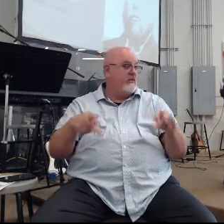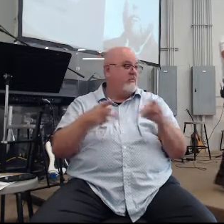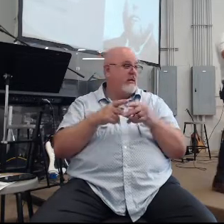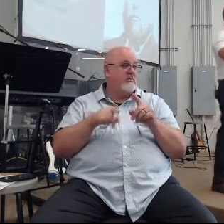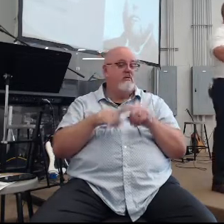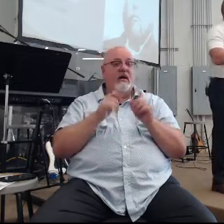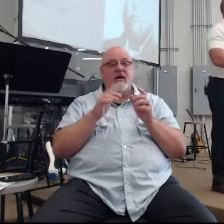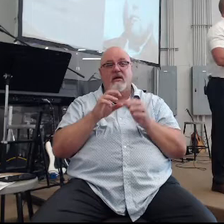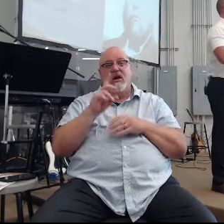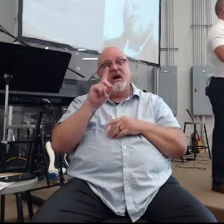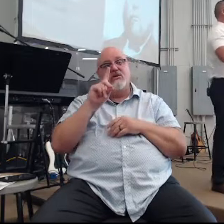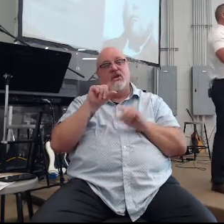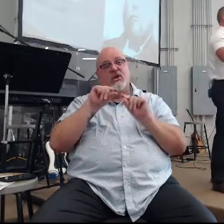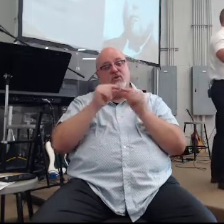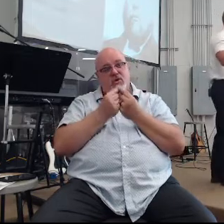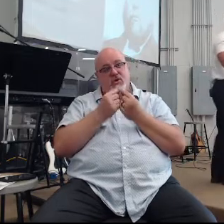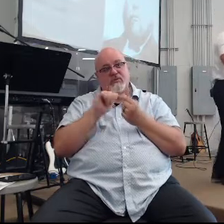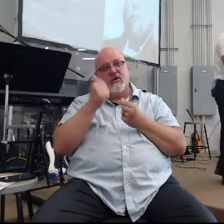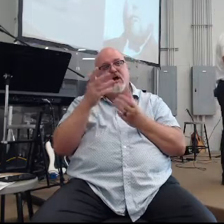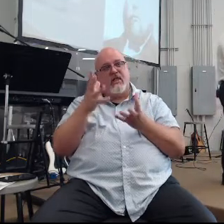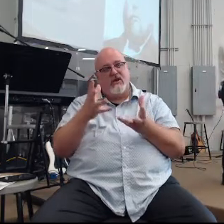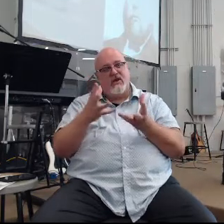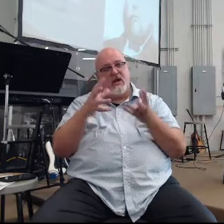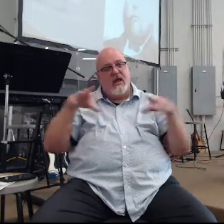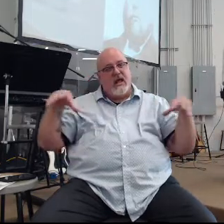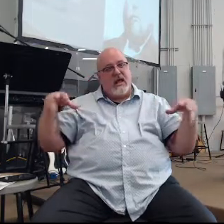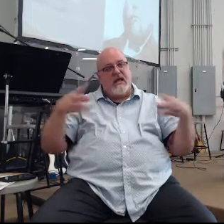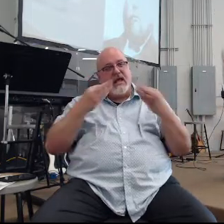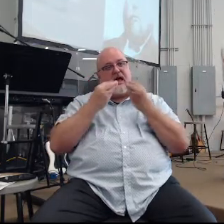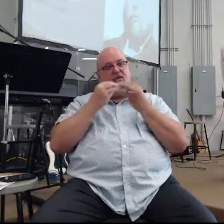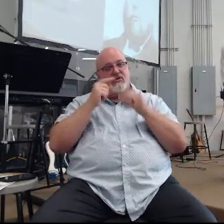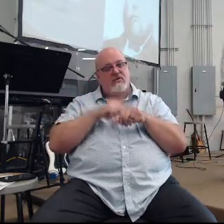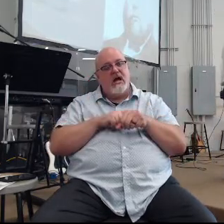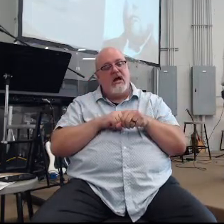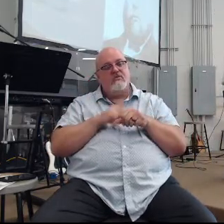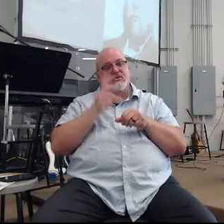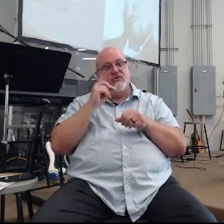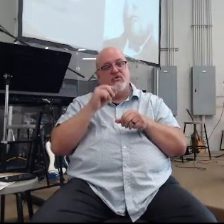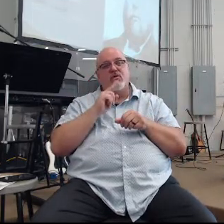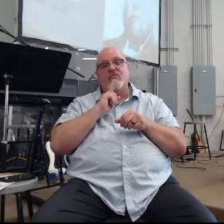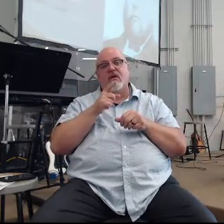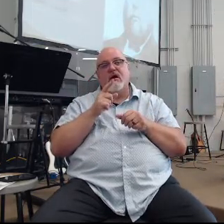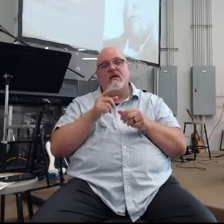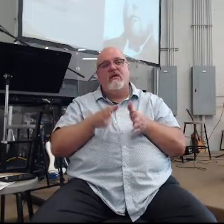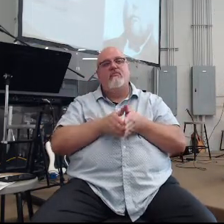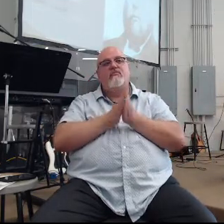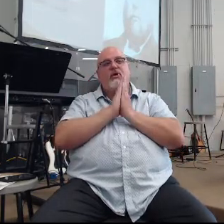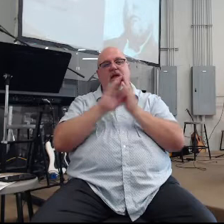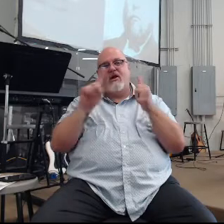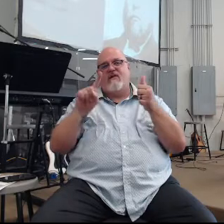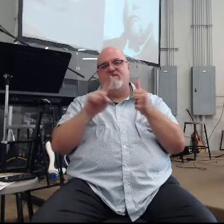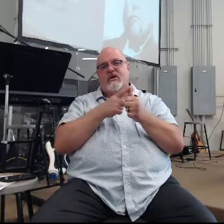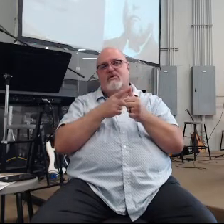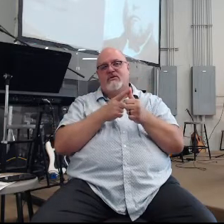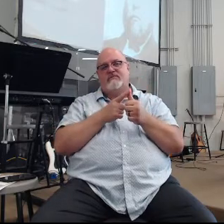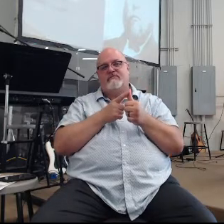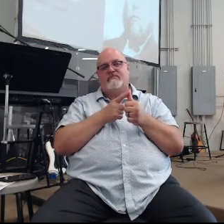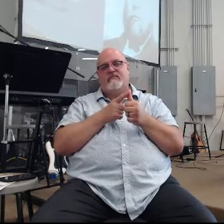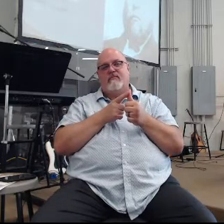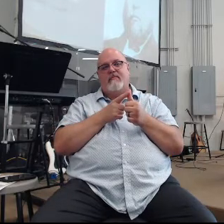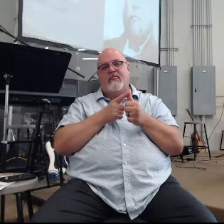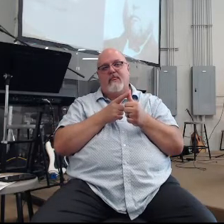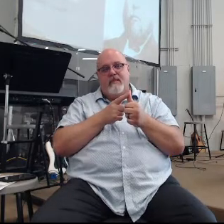but even in our d-groups, in our other gathered times and individually do we put prayer first? Because as